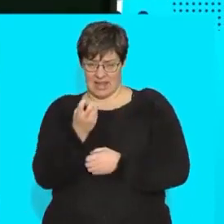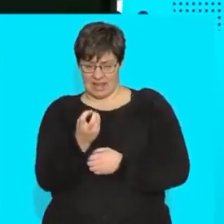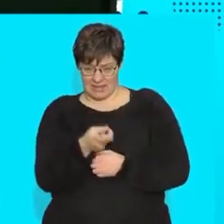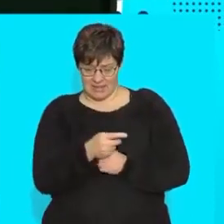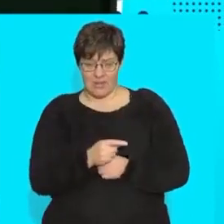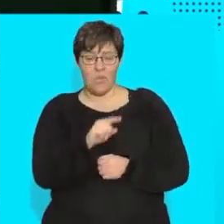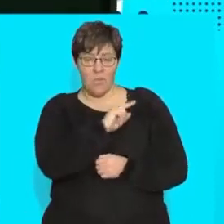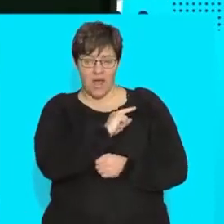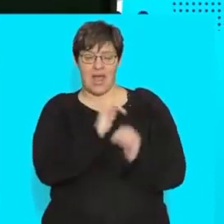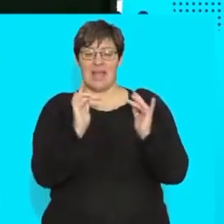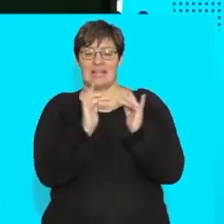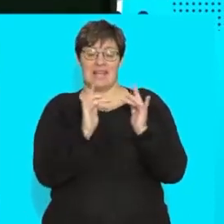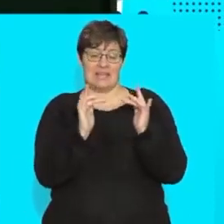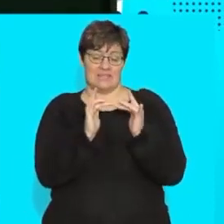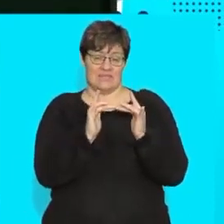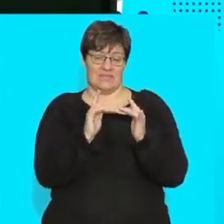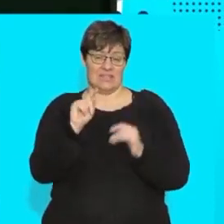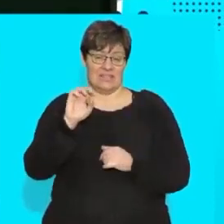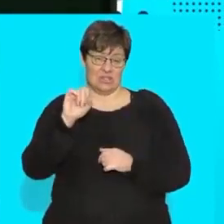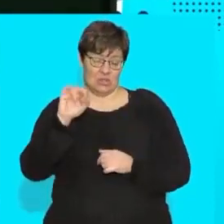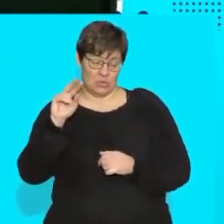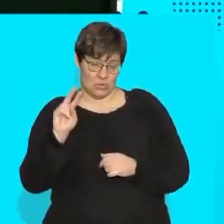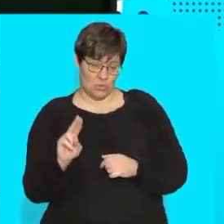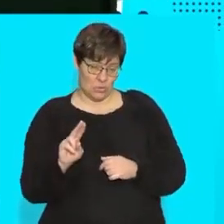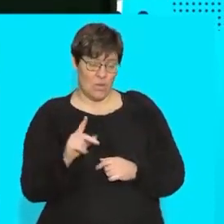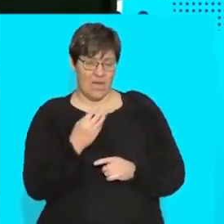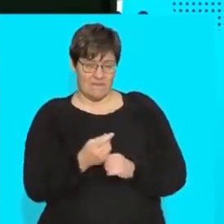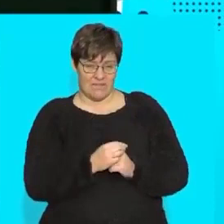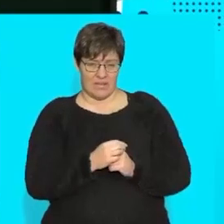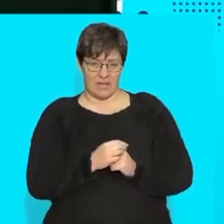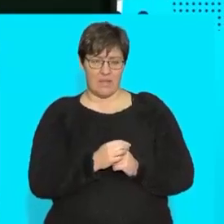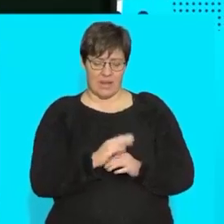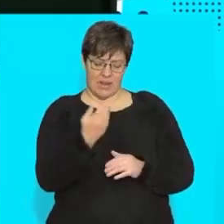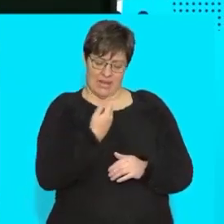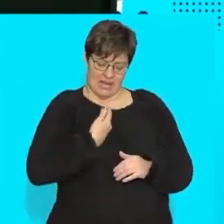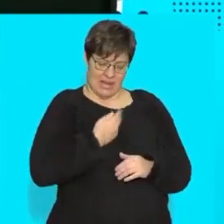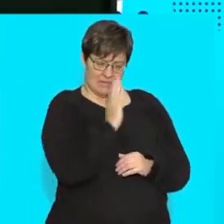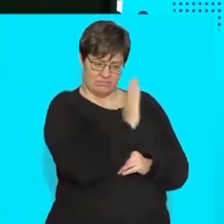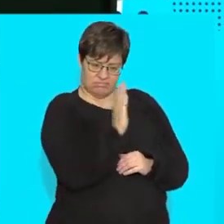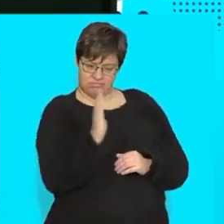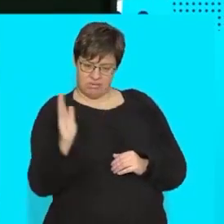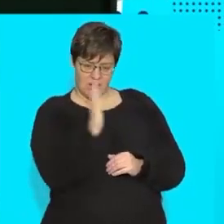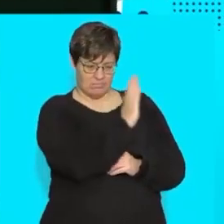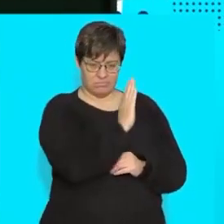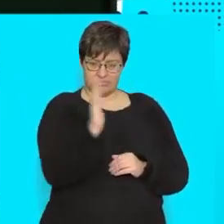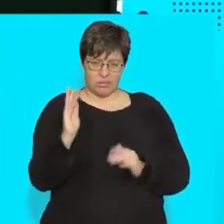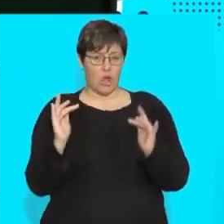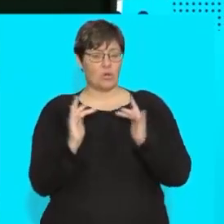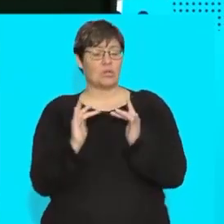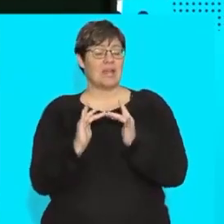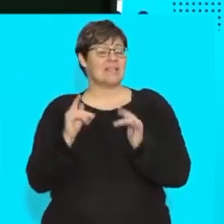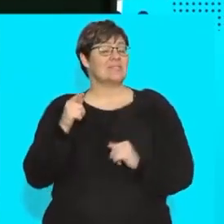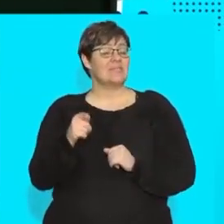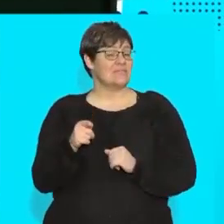connective tissue unlike all the cells being so neatly in a row here connective tissue